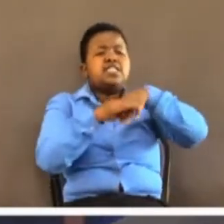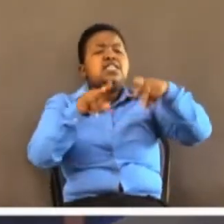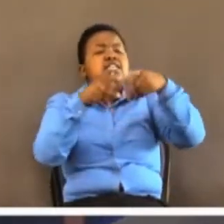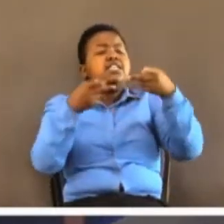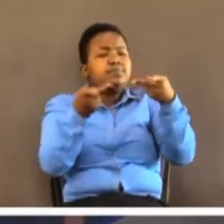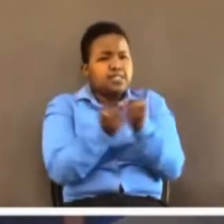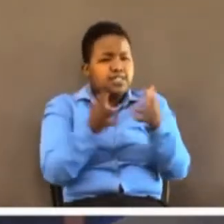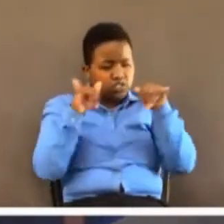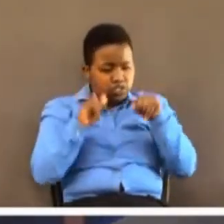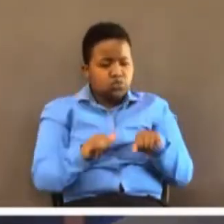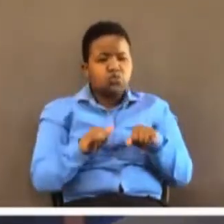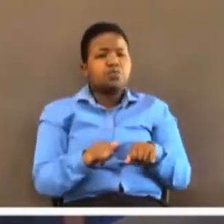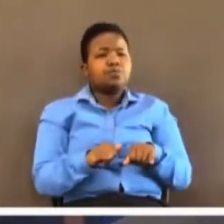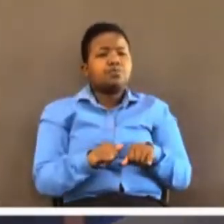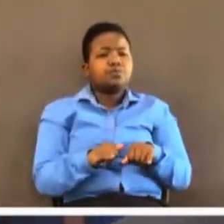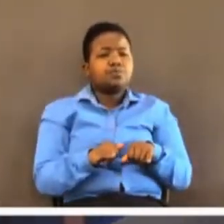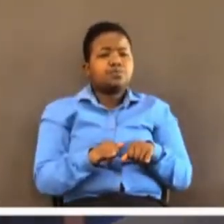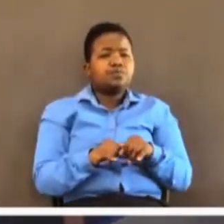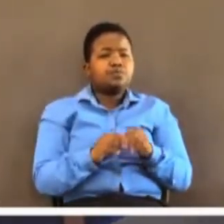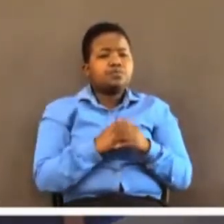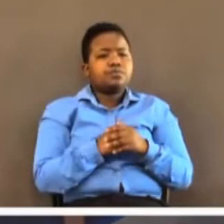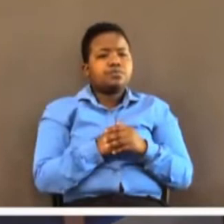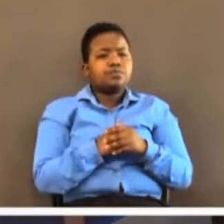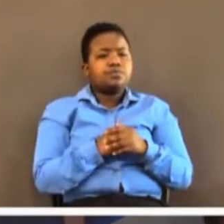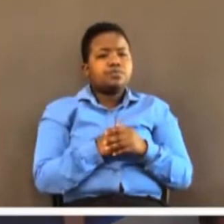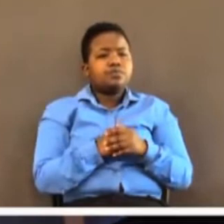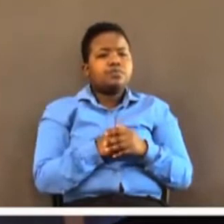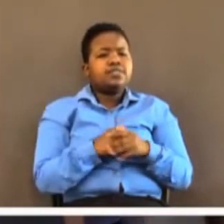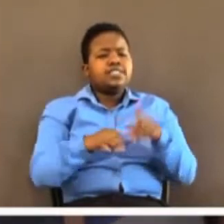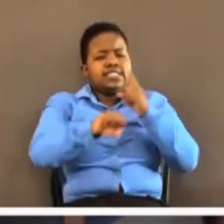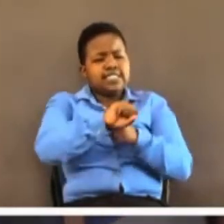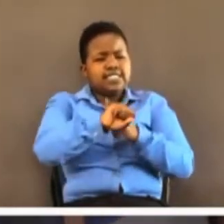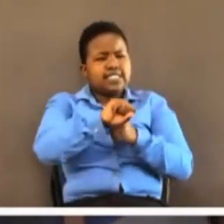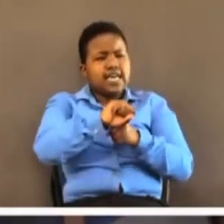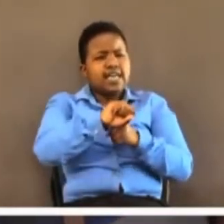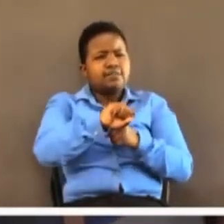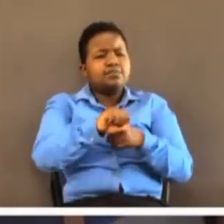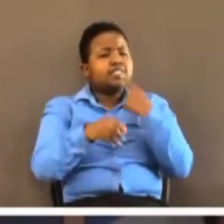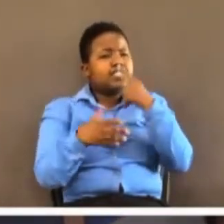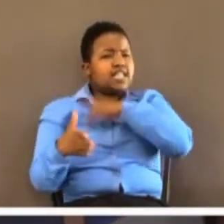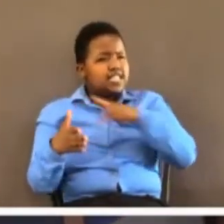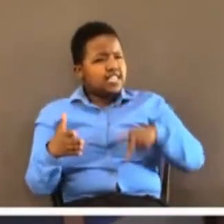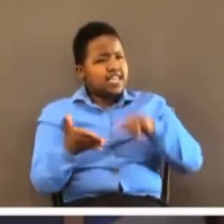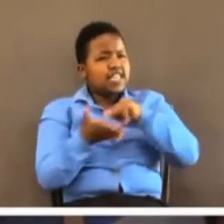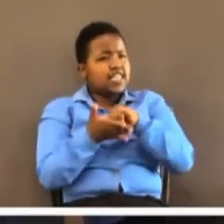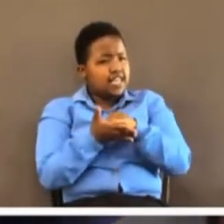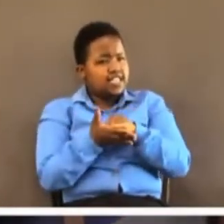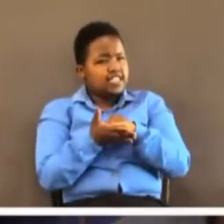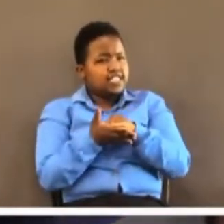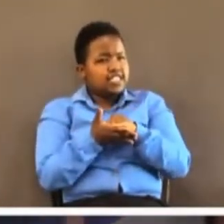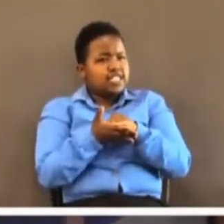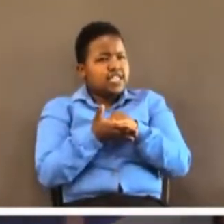So he told the king, now when I was looking after the sheep of my father, a bear would come